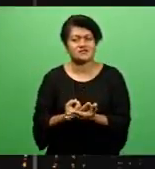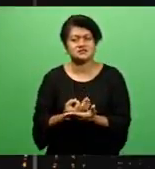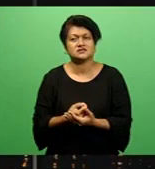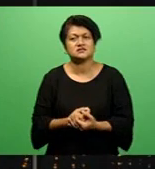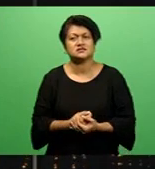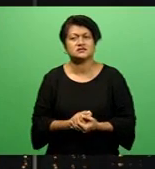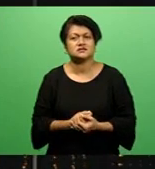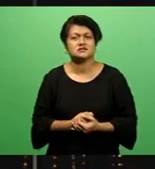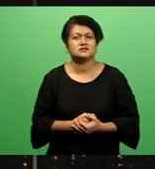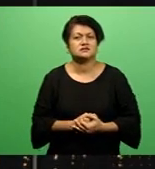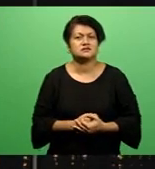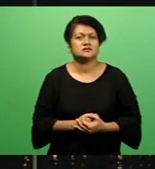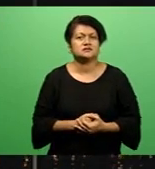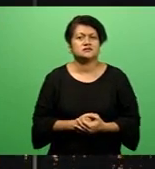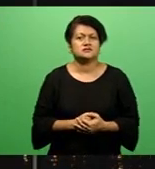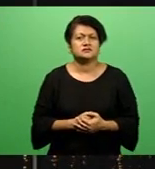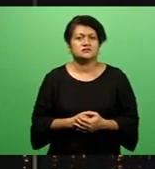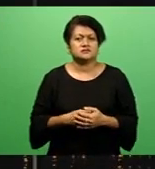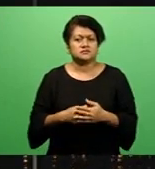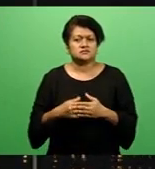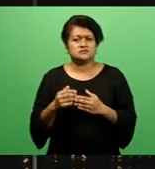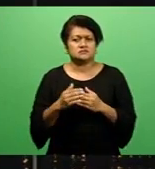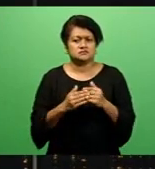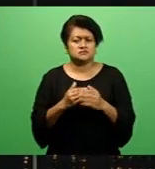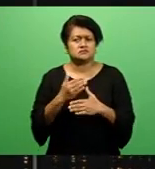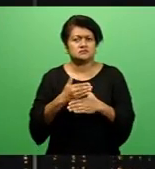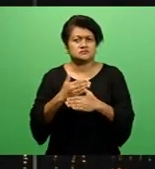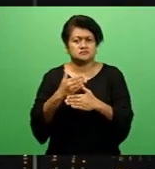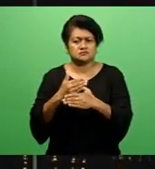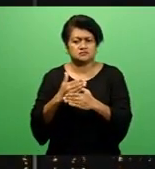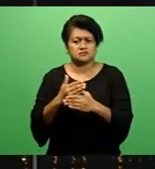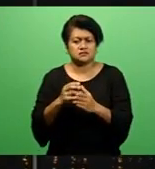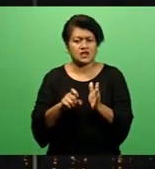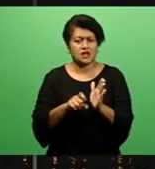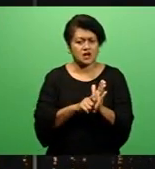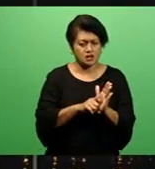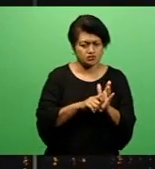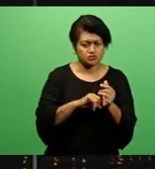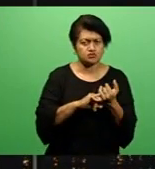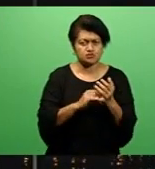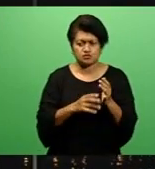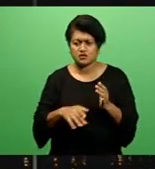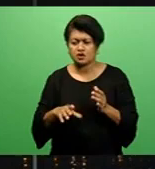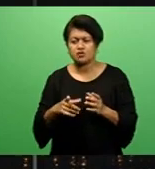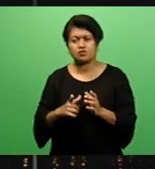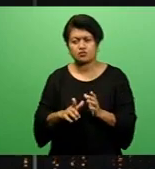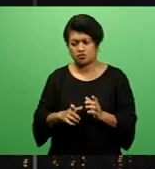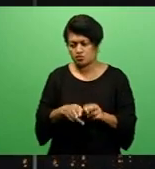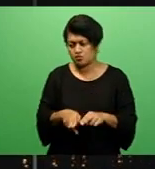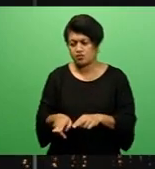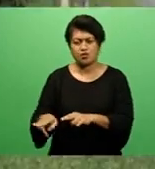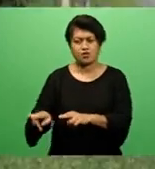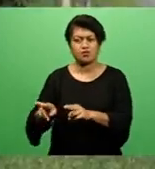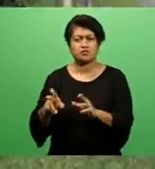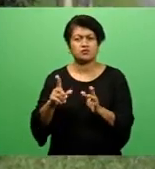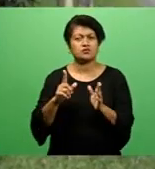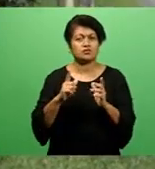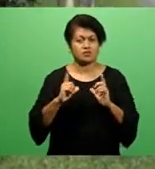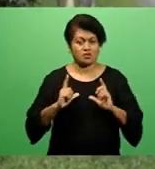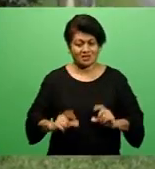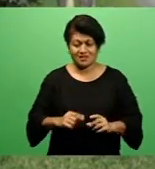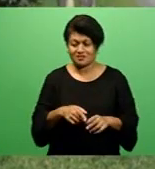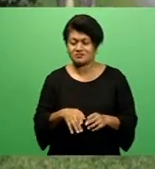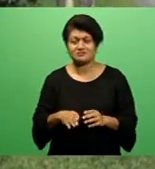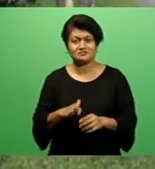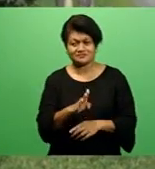News. Maintenance on parts of Rathusukuna Road to Laudala Bay Road in Suwa will begin next month. The work will be carried